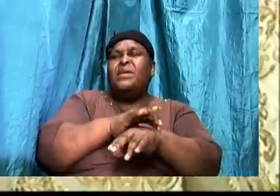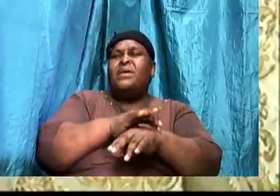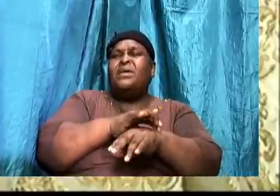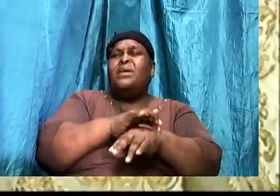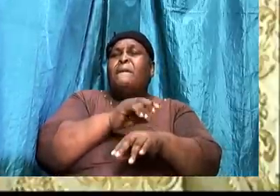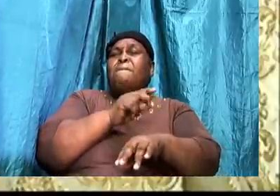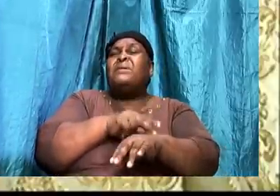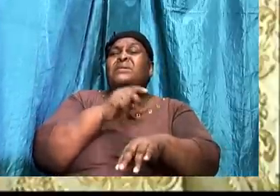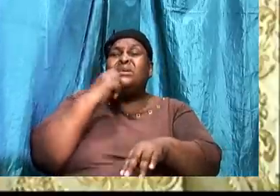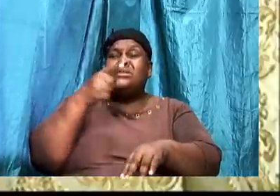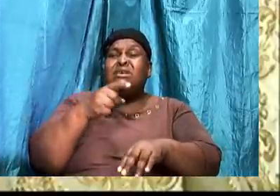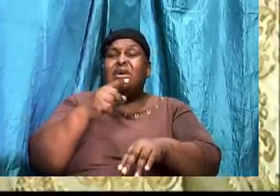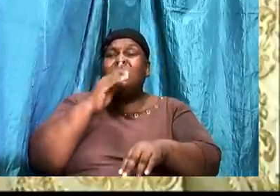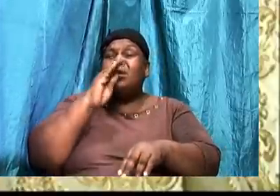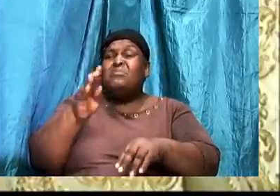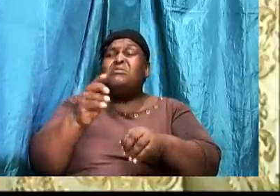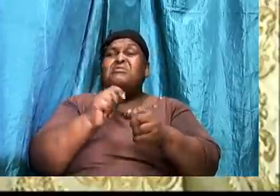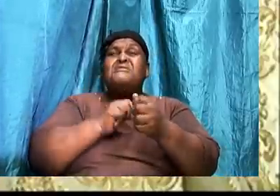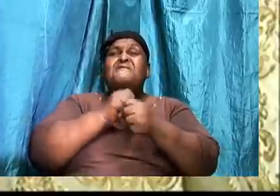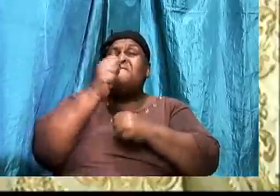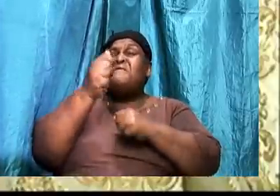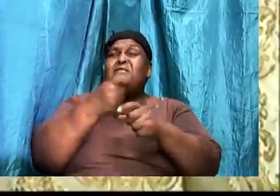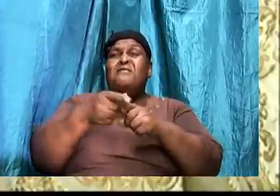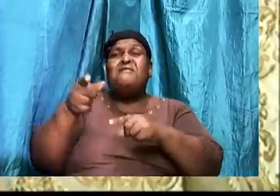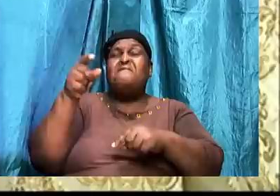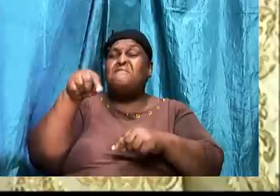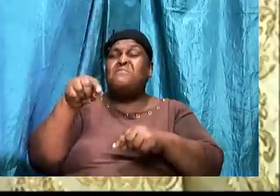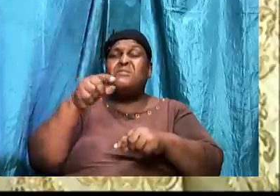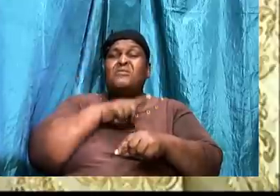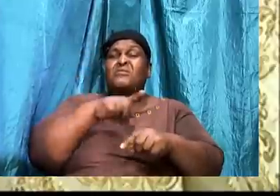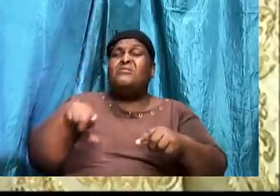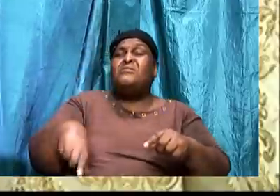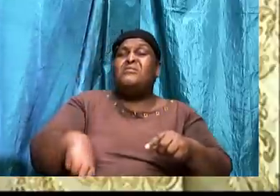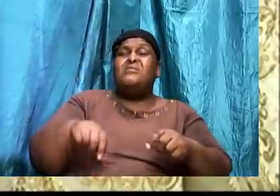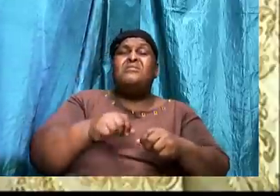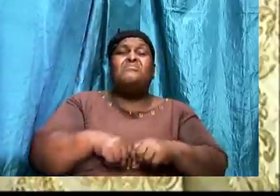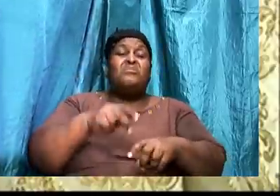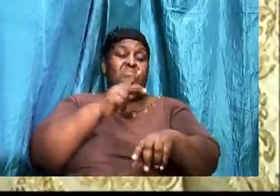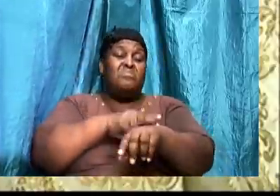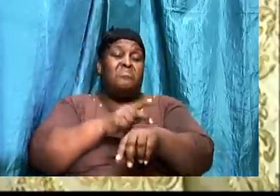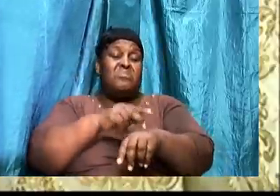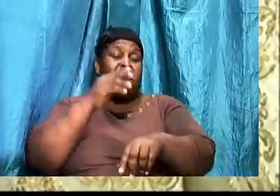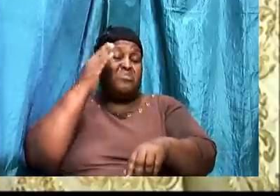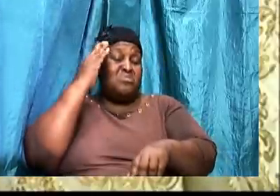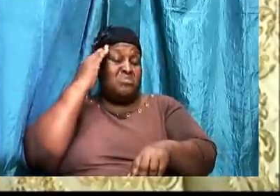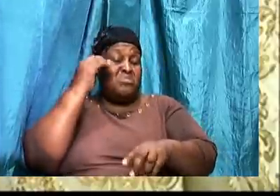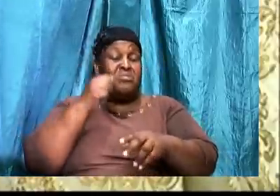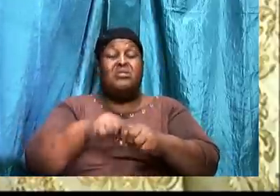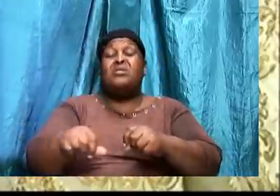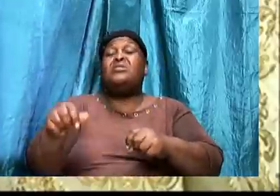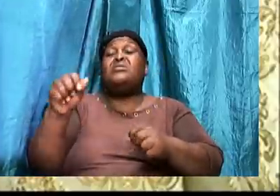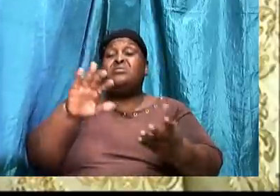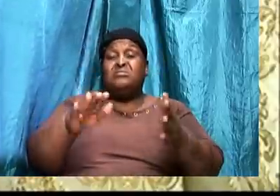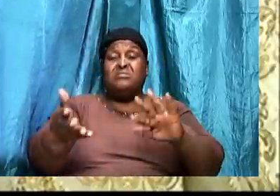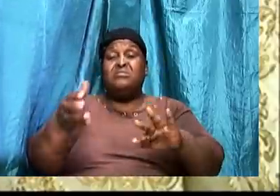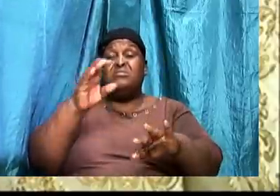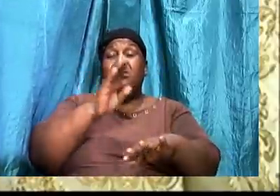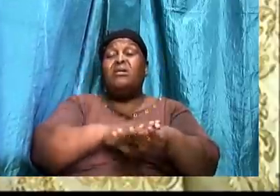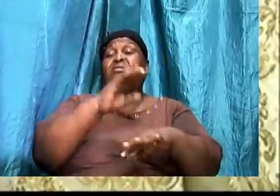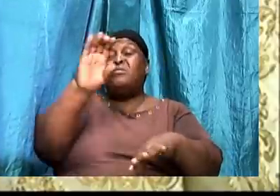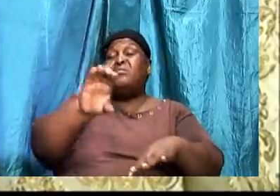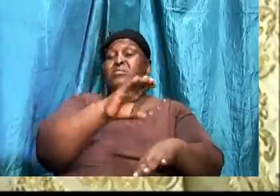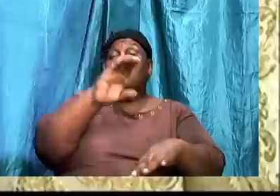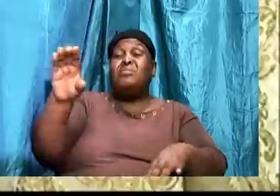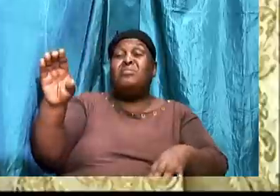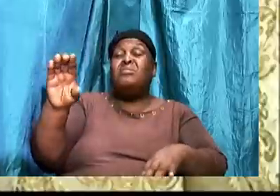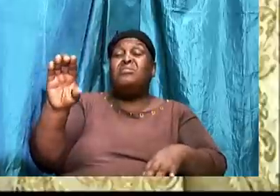thee, Lord. Jesus had now revealed that he was going to die on the cross. Peter said, I rebuke that thought that